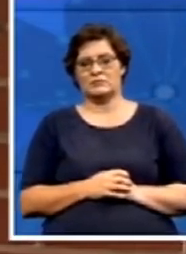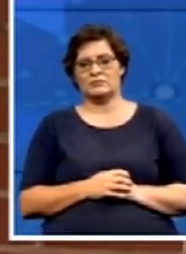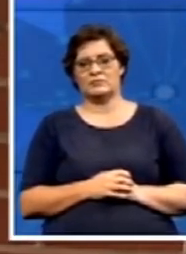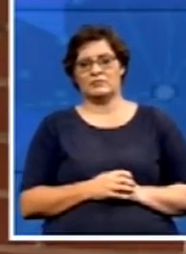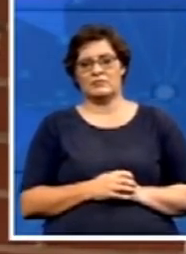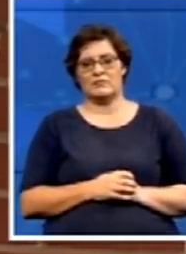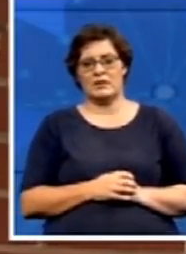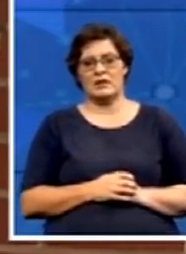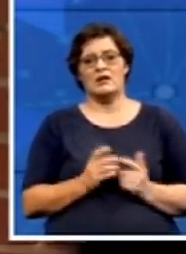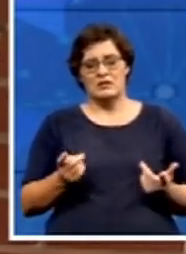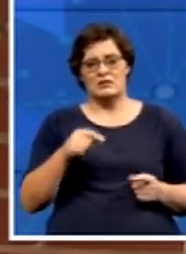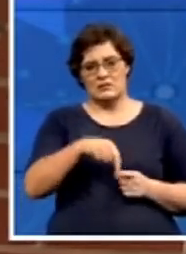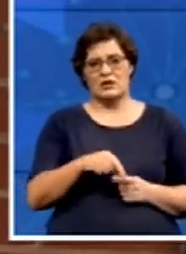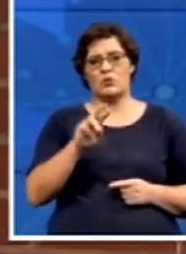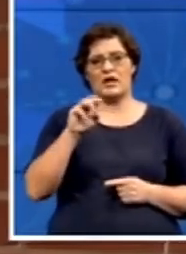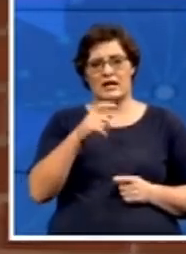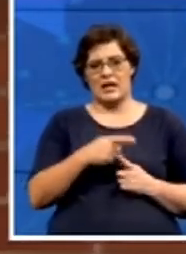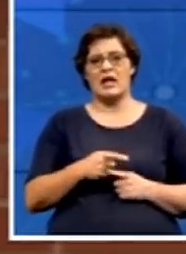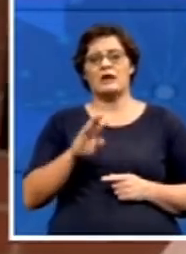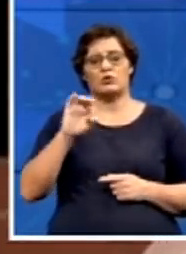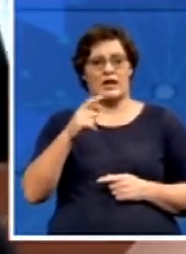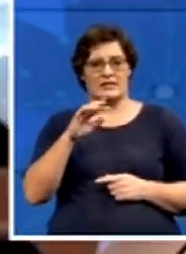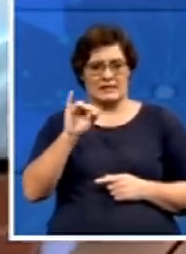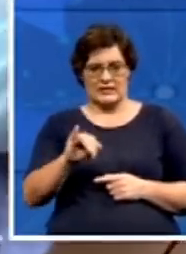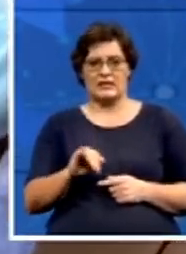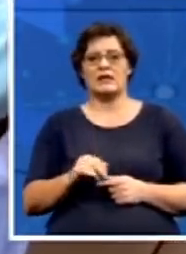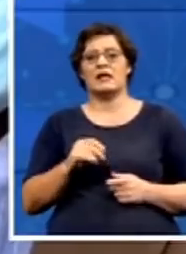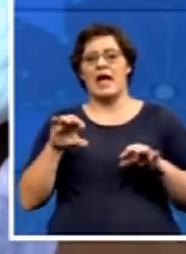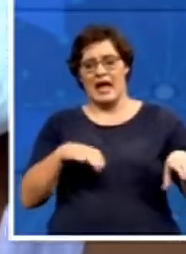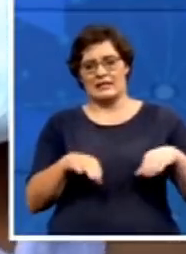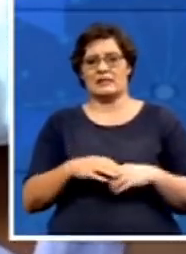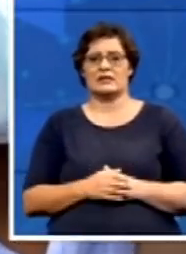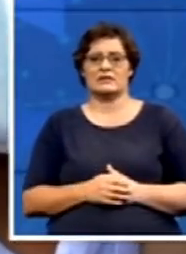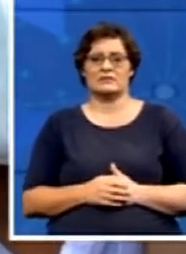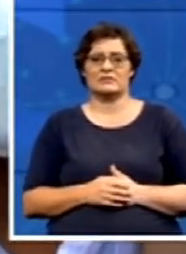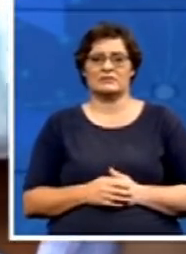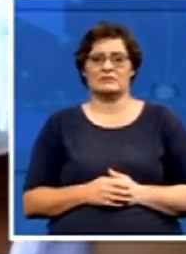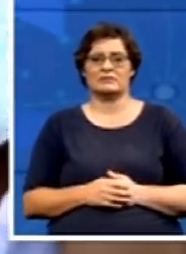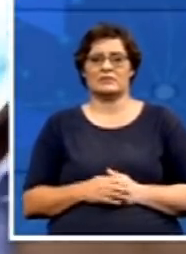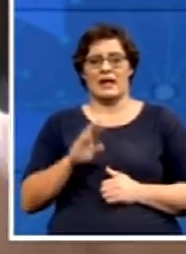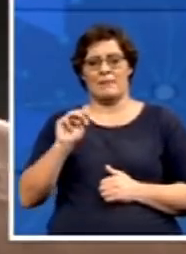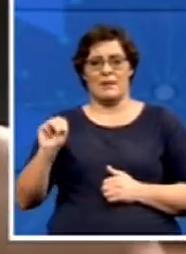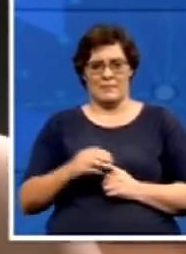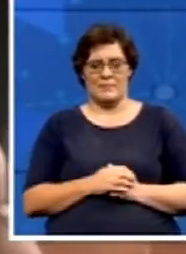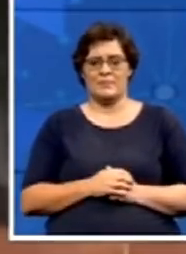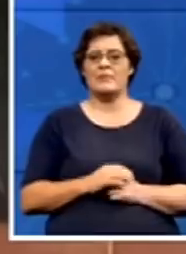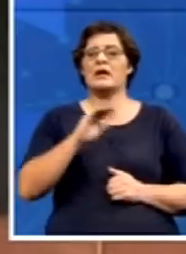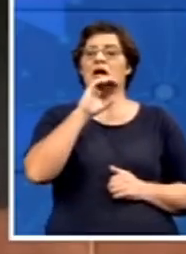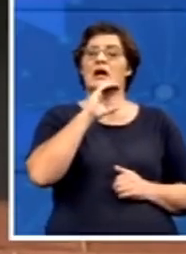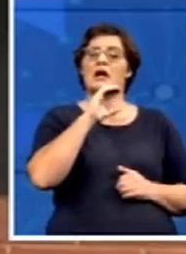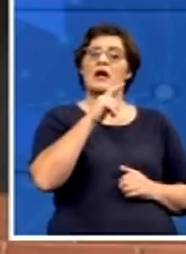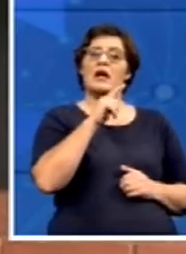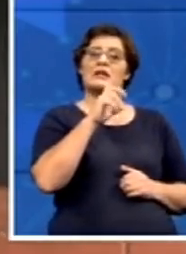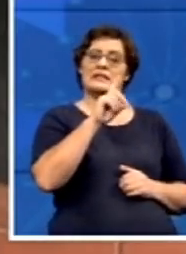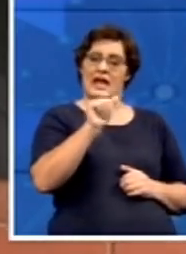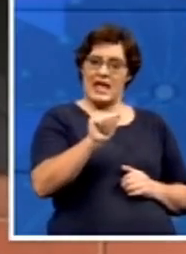Mr. Butelezi himself, the acting M.M. Thank you very much for your time. Thank you so much. That's Mr. Chris Peppers from the Democratic Alliance explaining the process that